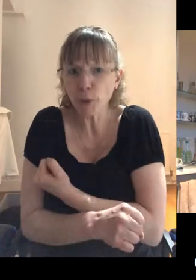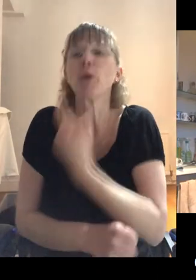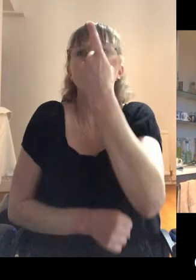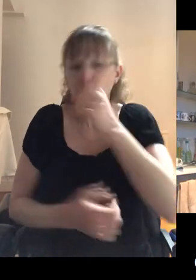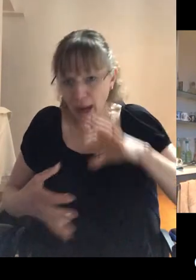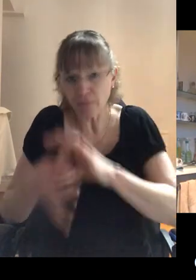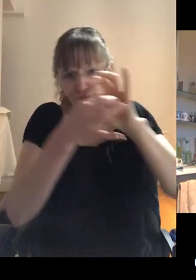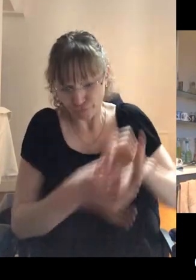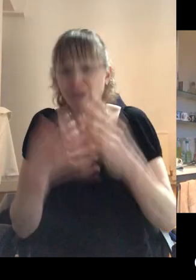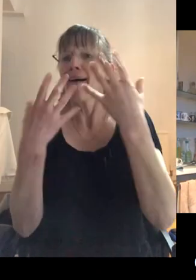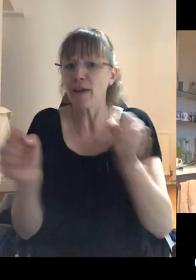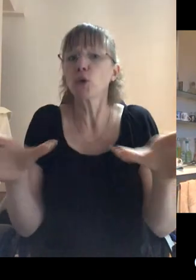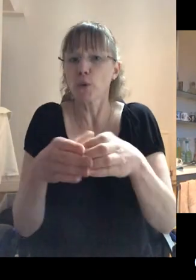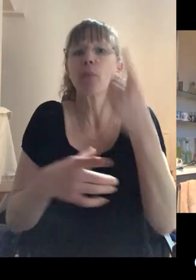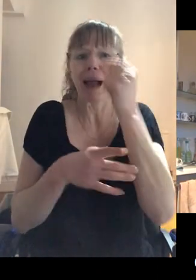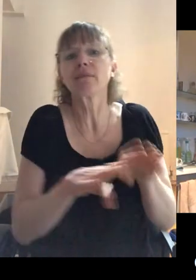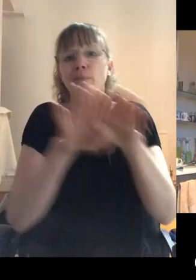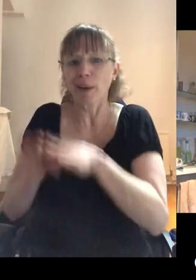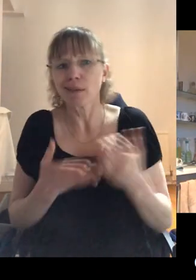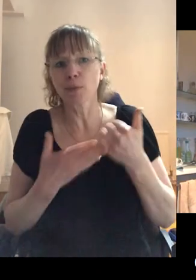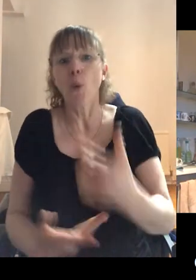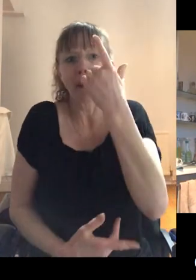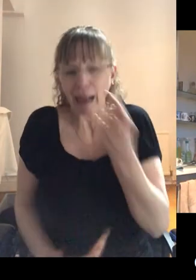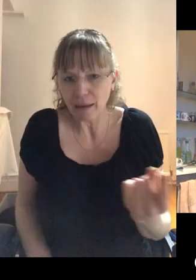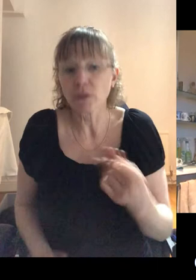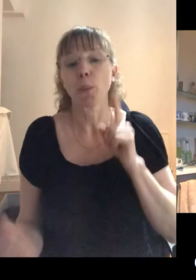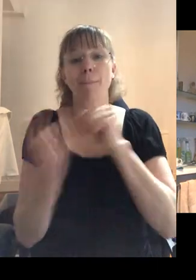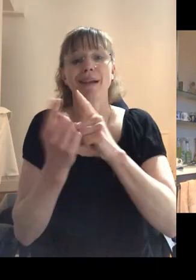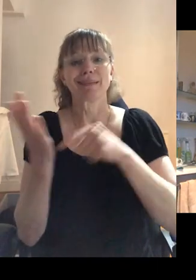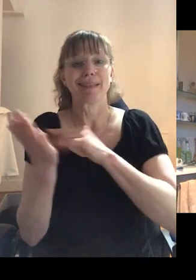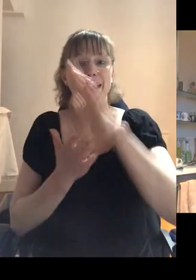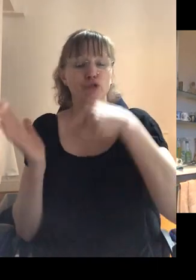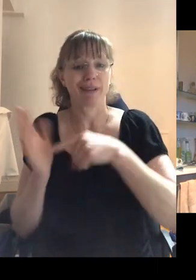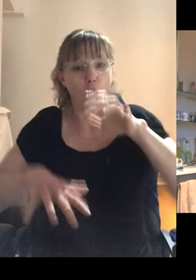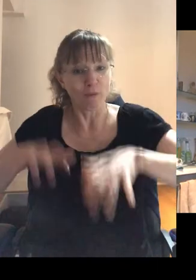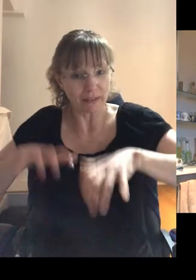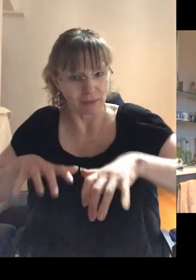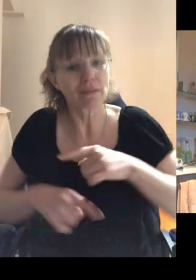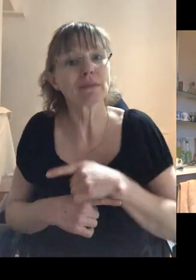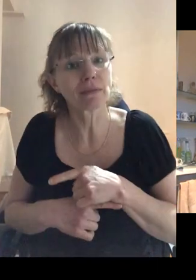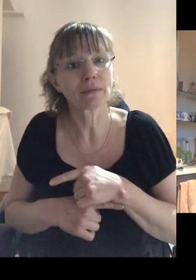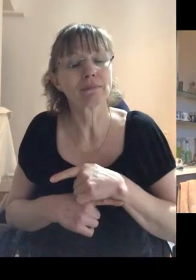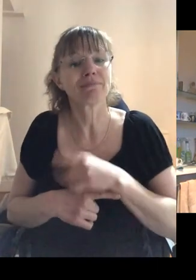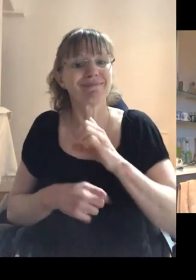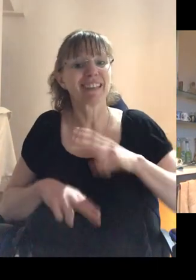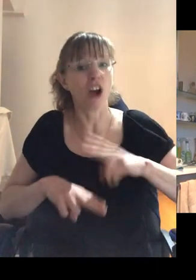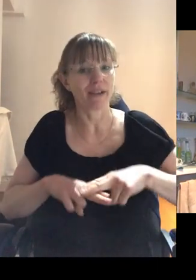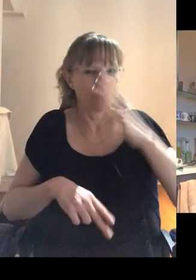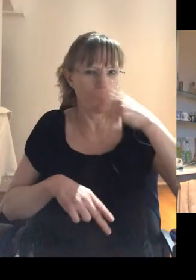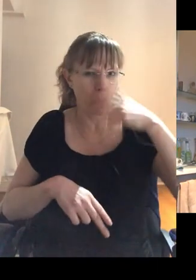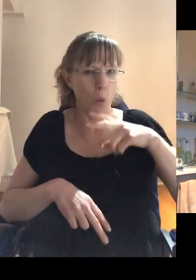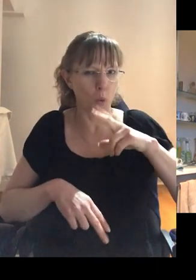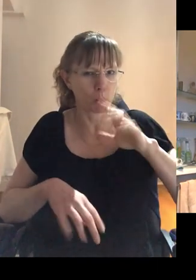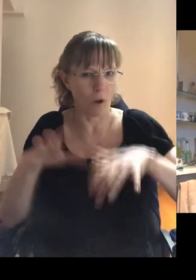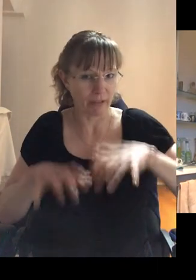pull together and have a group and do things. And so we met in the THD offices, um, down in Cardiff, the old THD